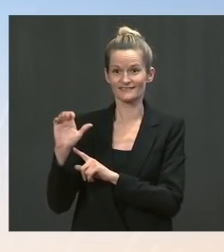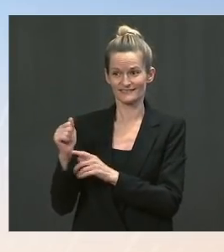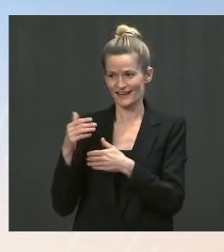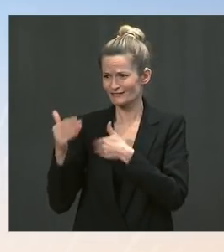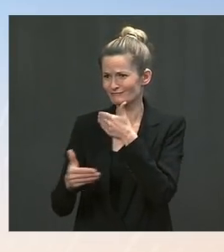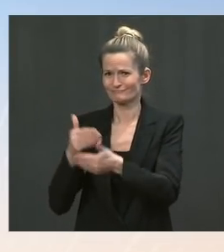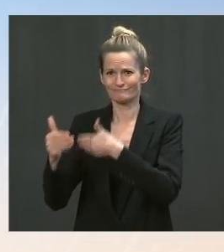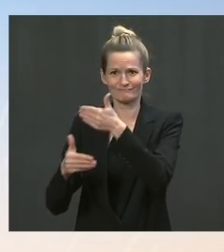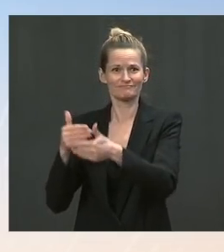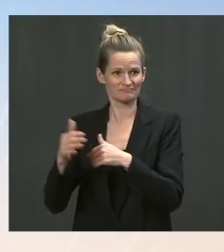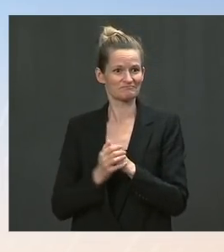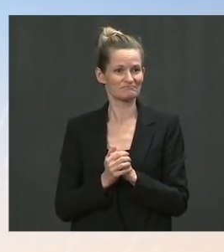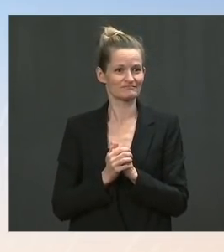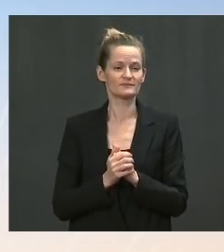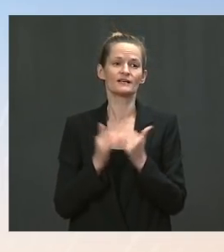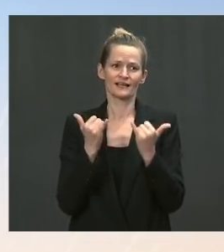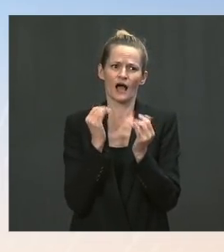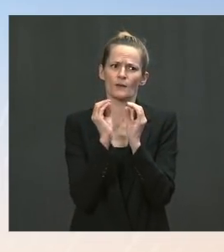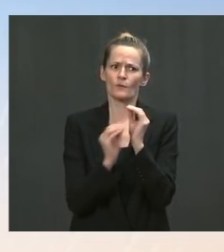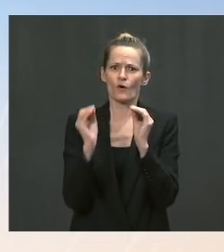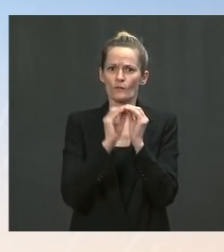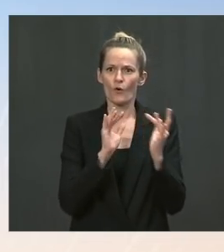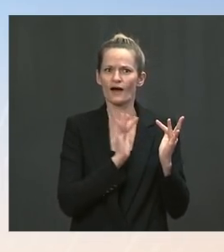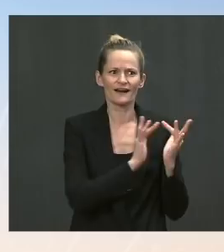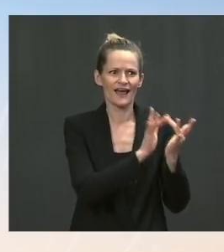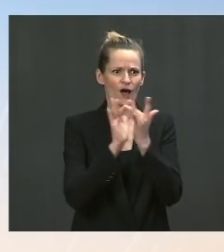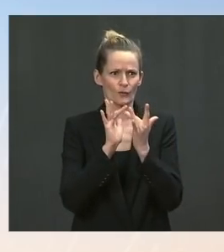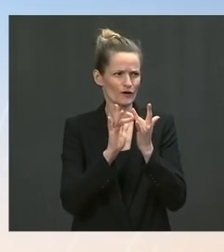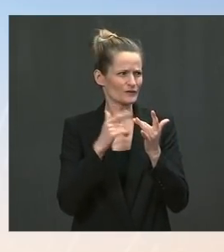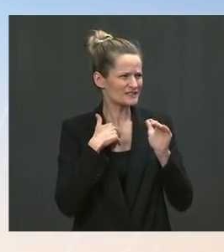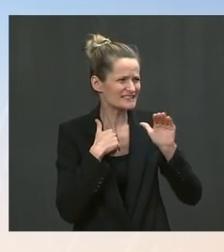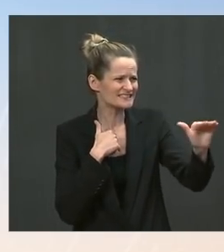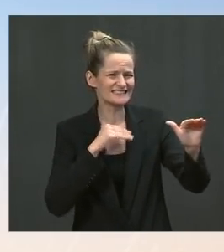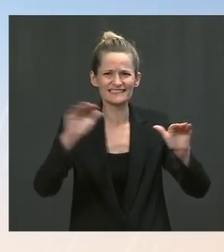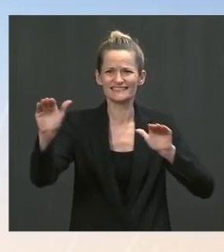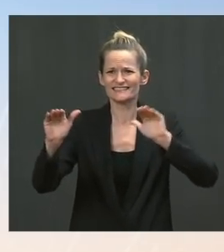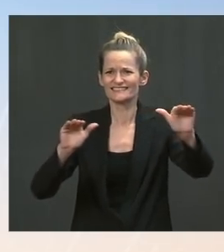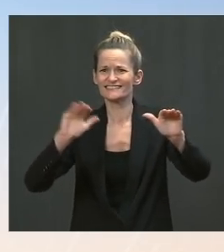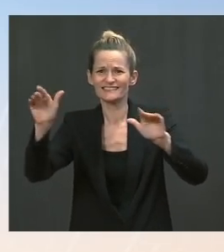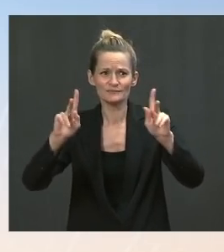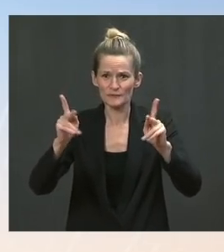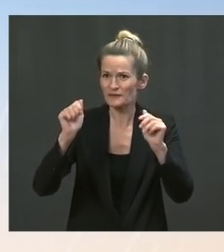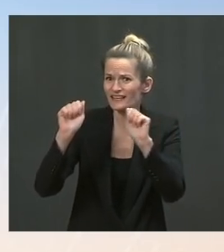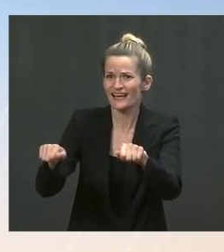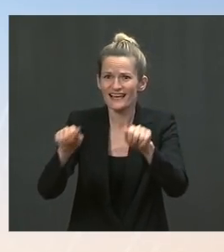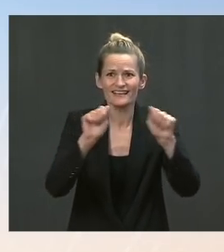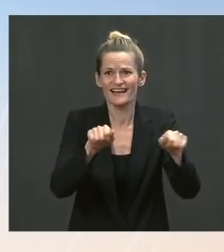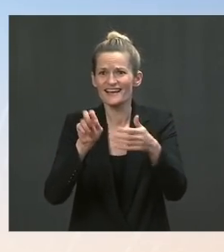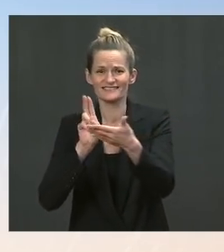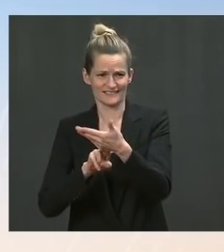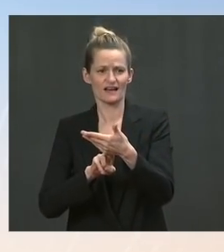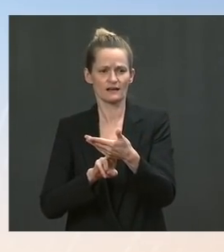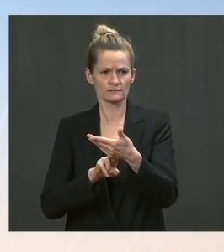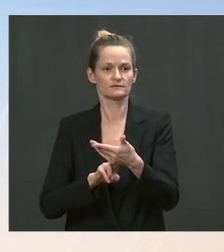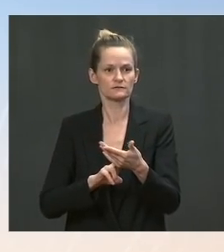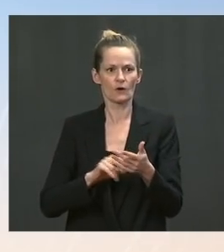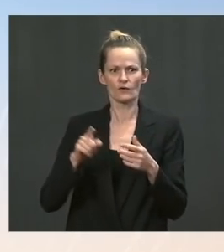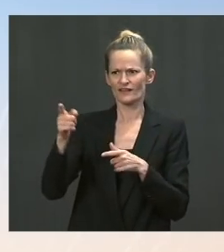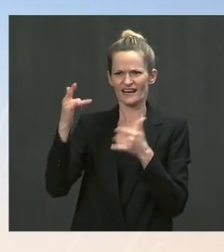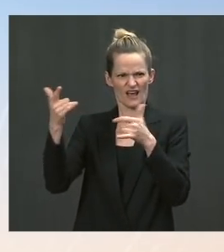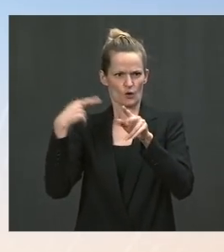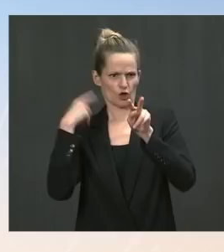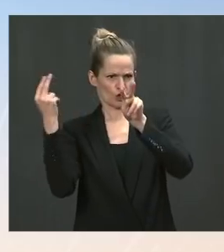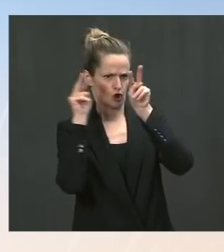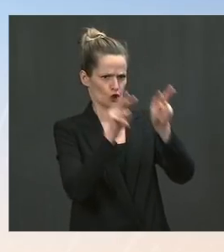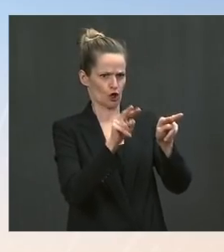outreach, and more to get Americans signed up. So, for those who don't have healthcare, go to healthcare.gov and you